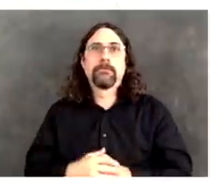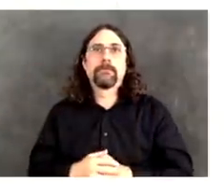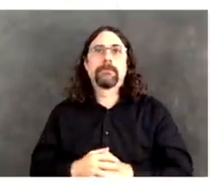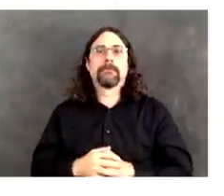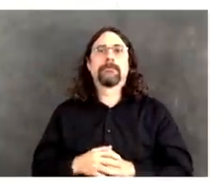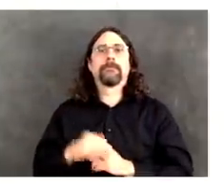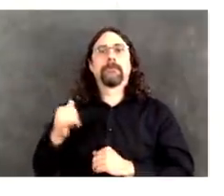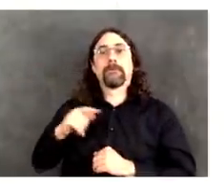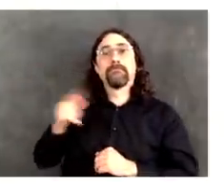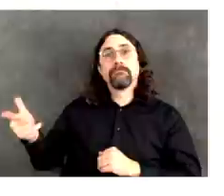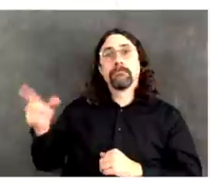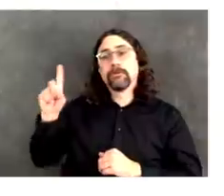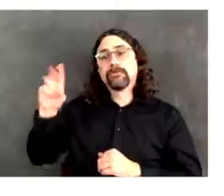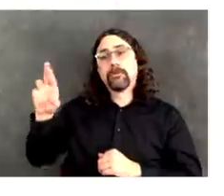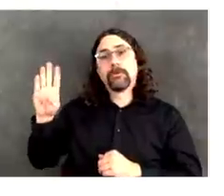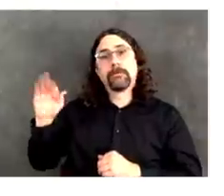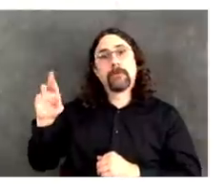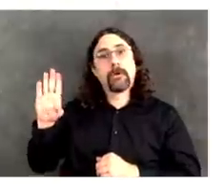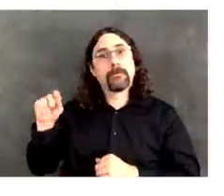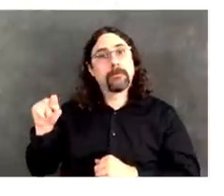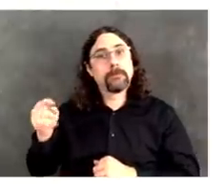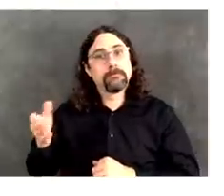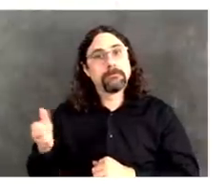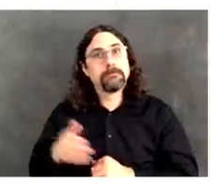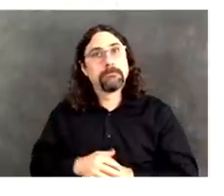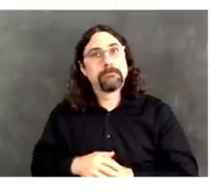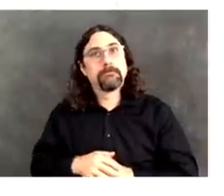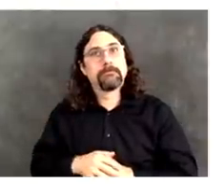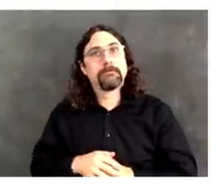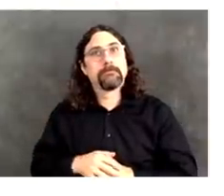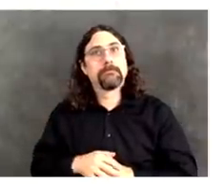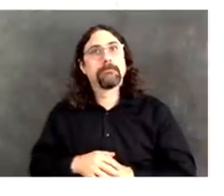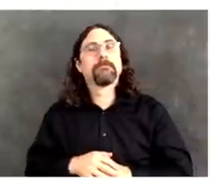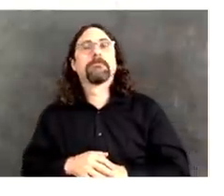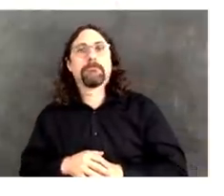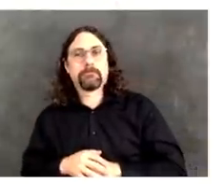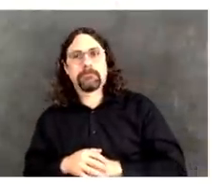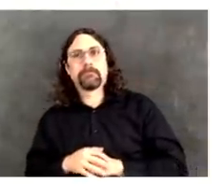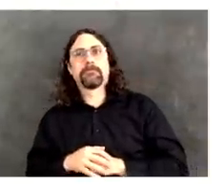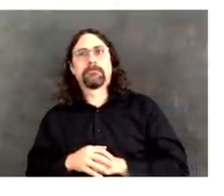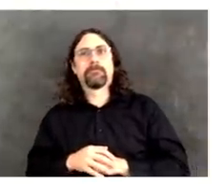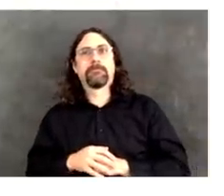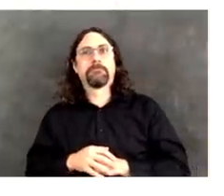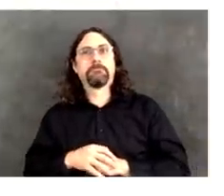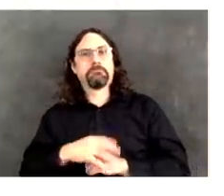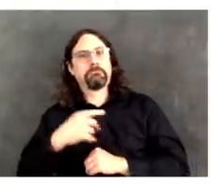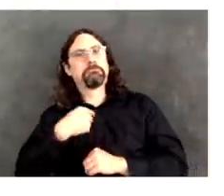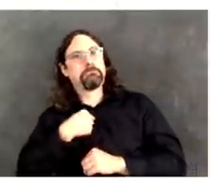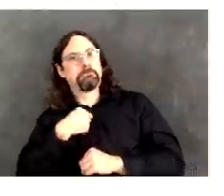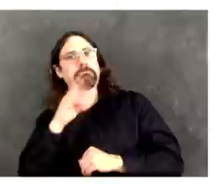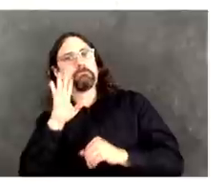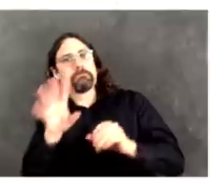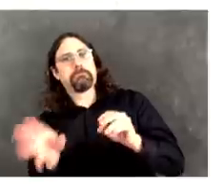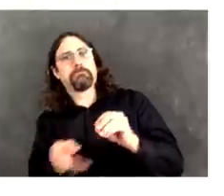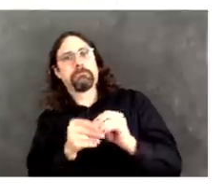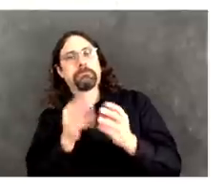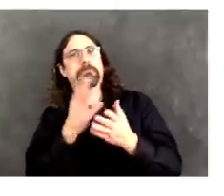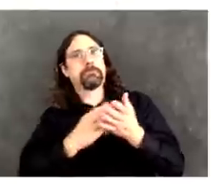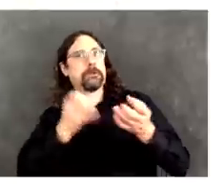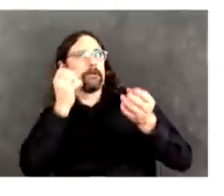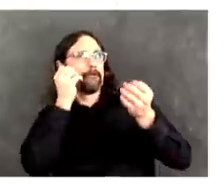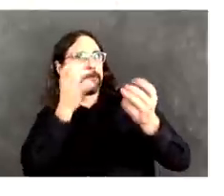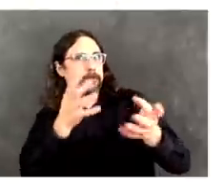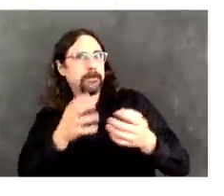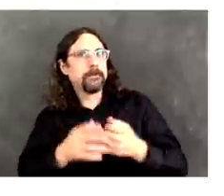have done is ensure that when these patients are coming back to the nursing home, which